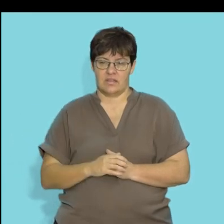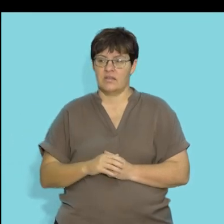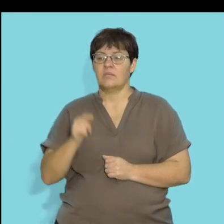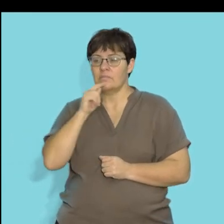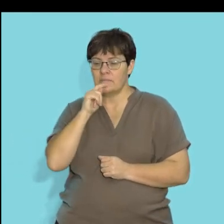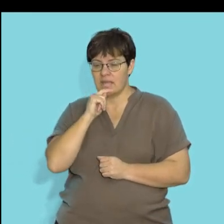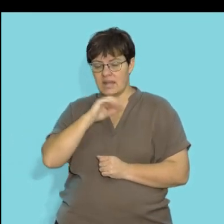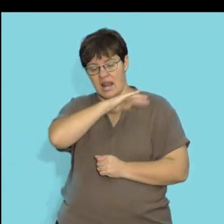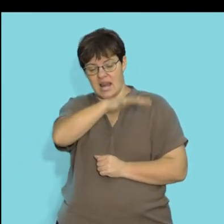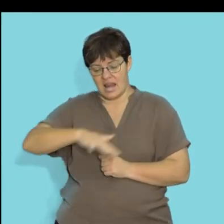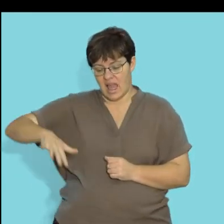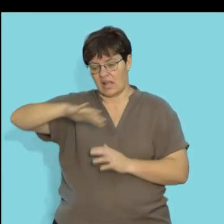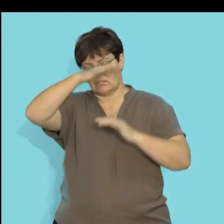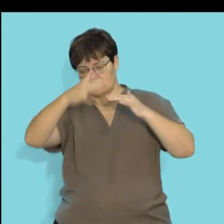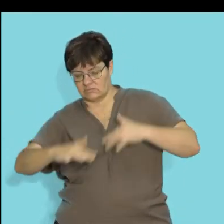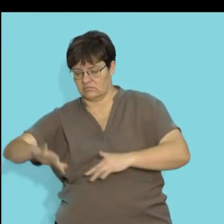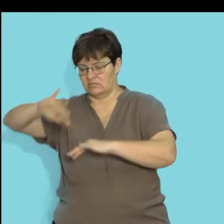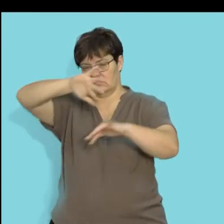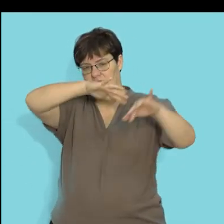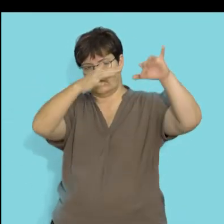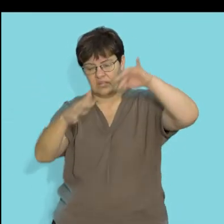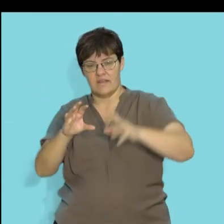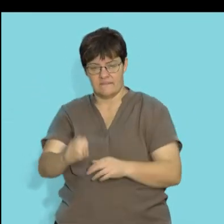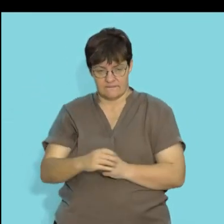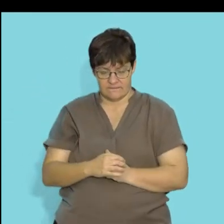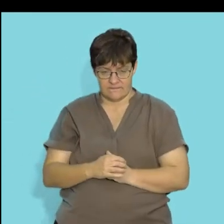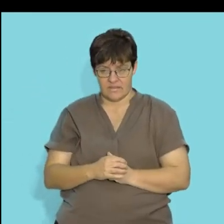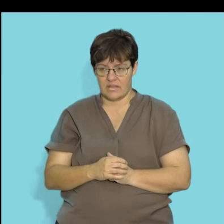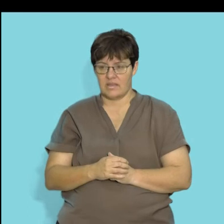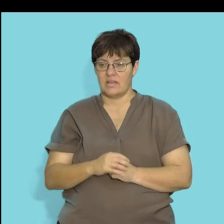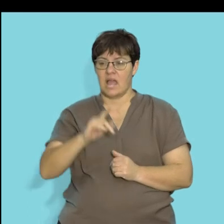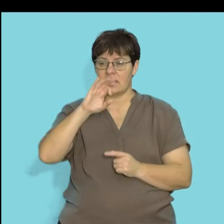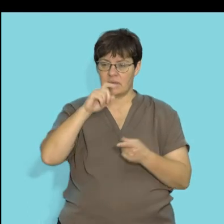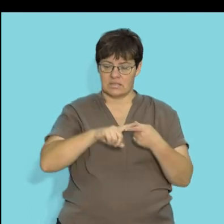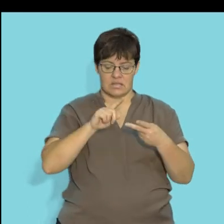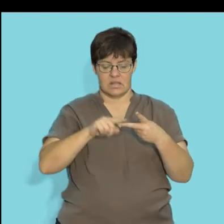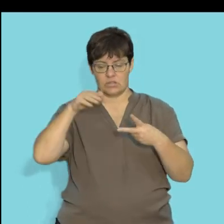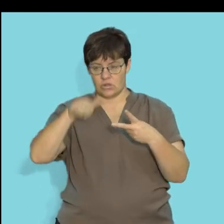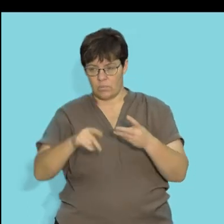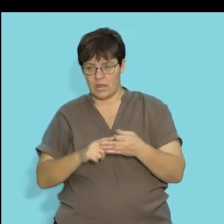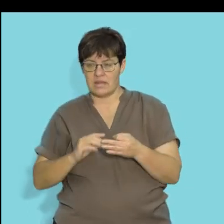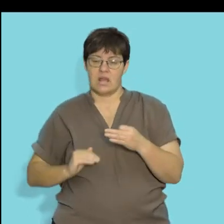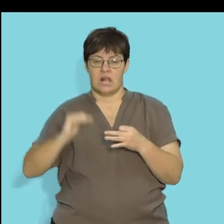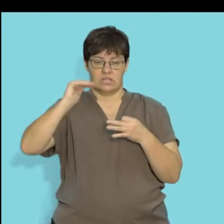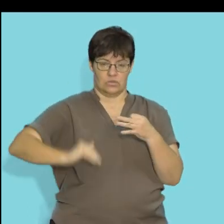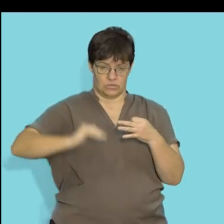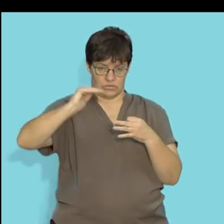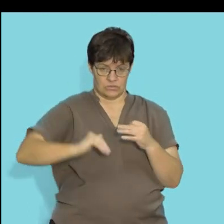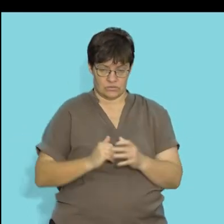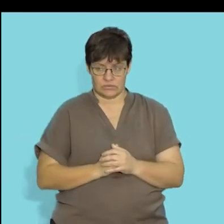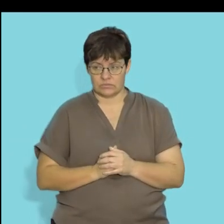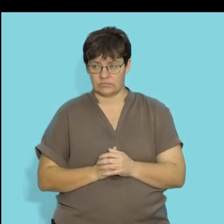this refers to the lay of the land and there are three factors that we look at. Aspect, slope and altitude.